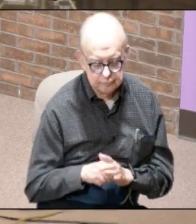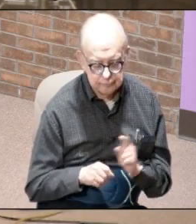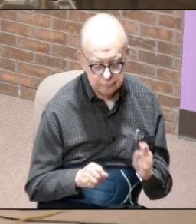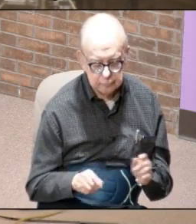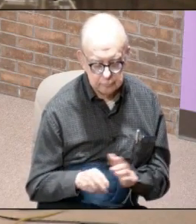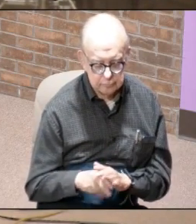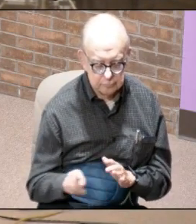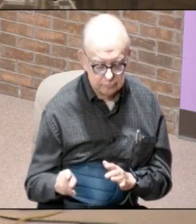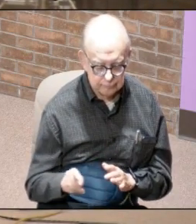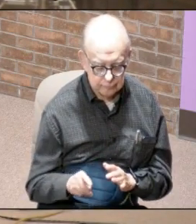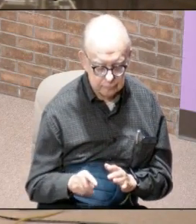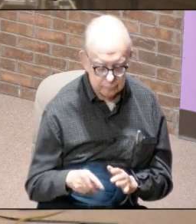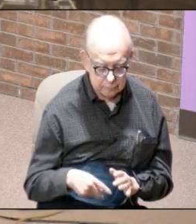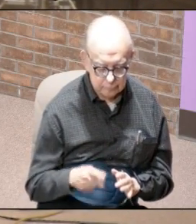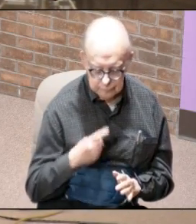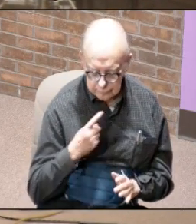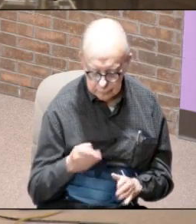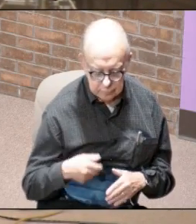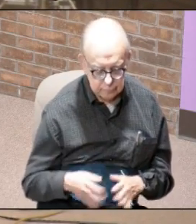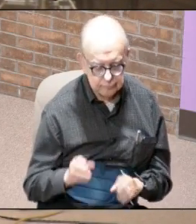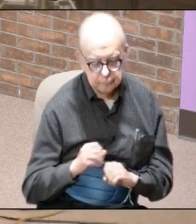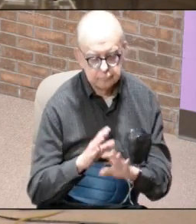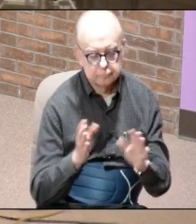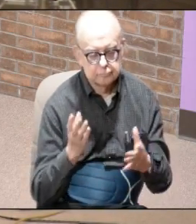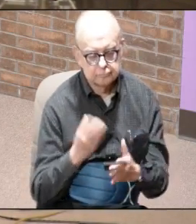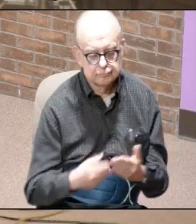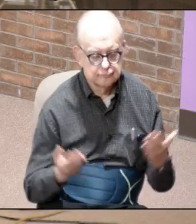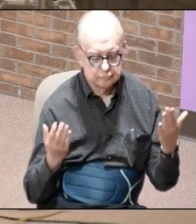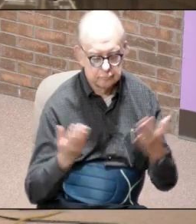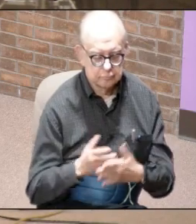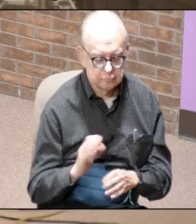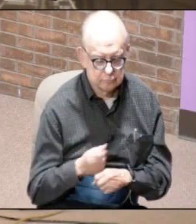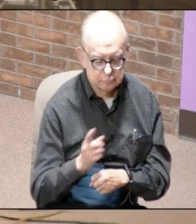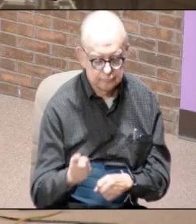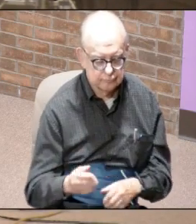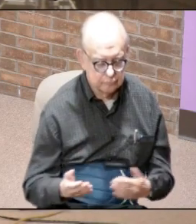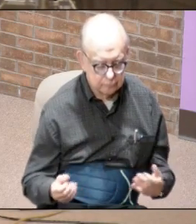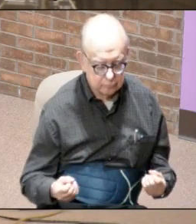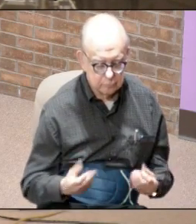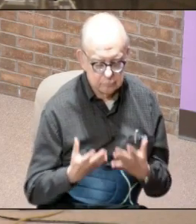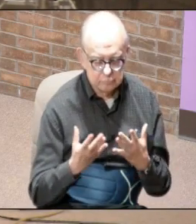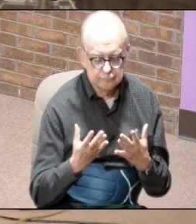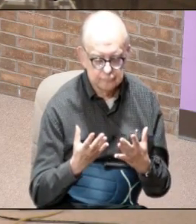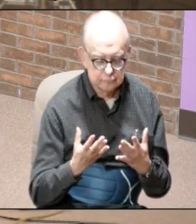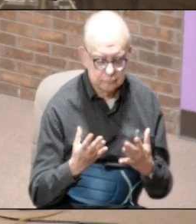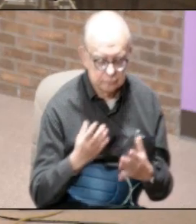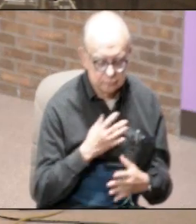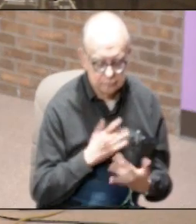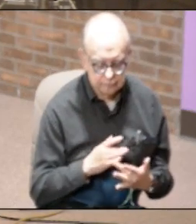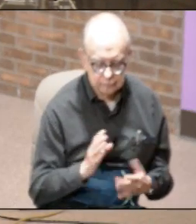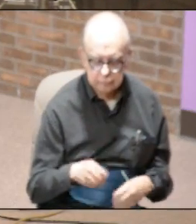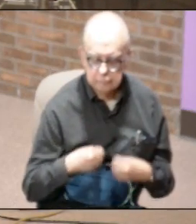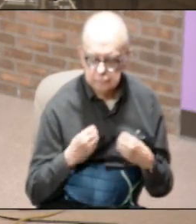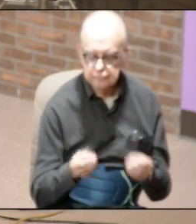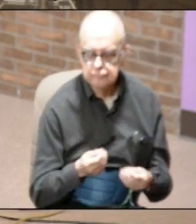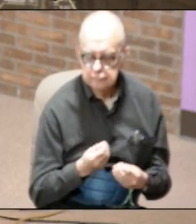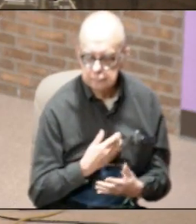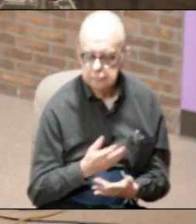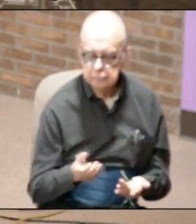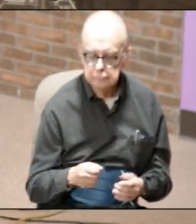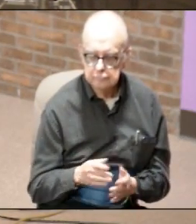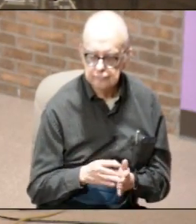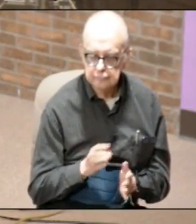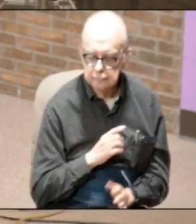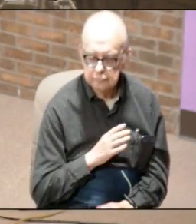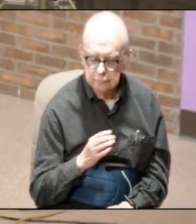Paul announced for God who said let light shine out of darkness made his light shine in our hearts to give us the light of the knowledge of the